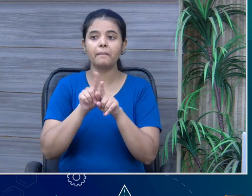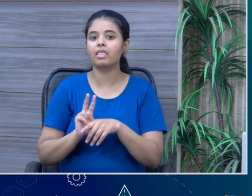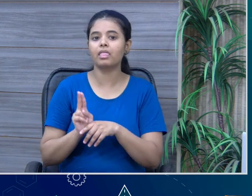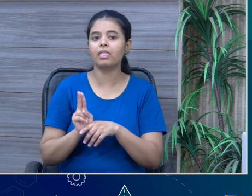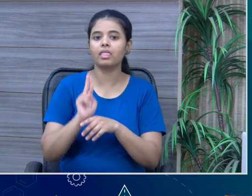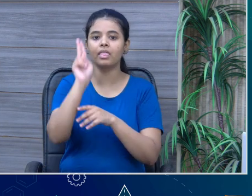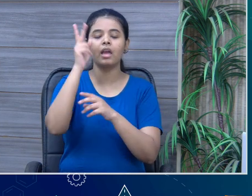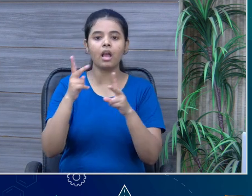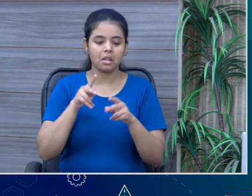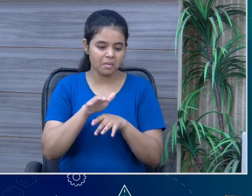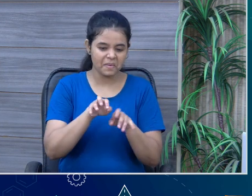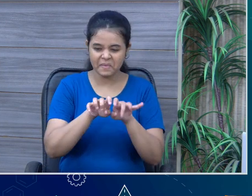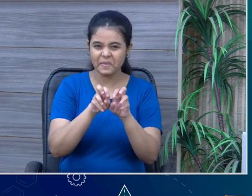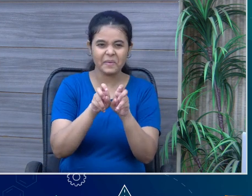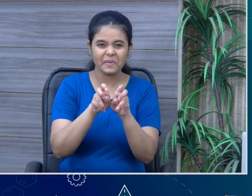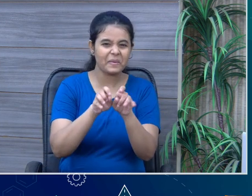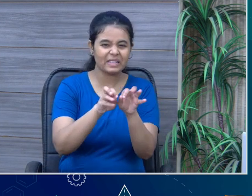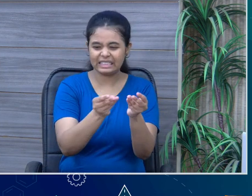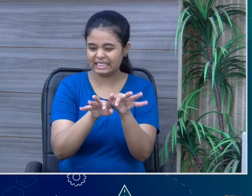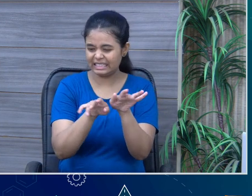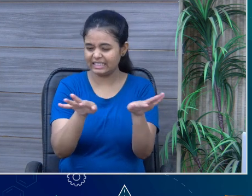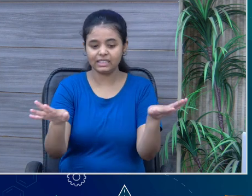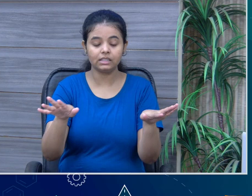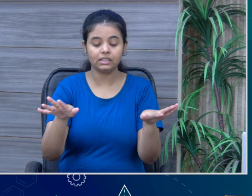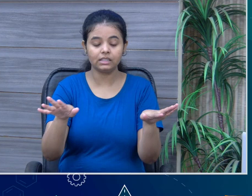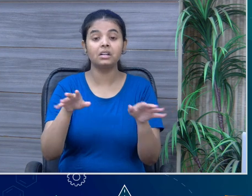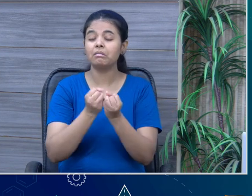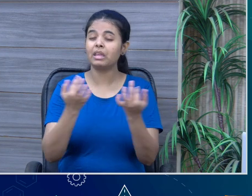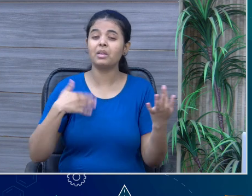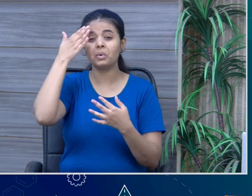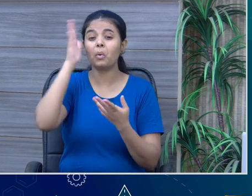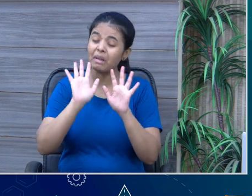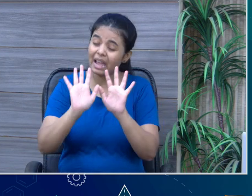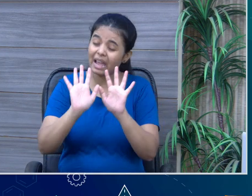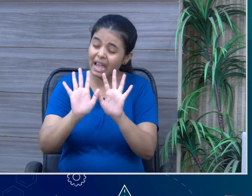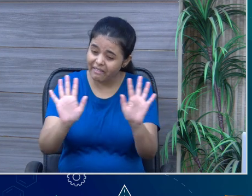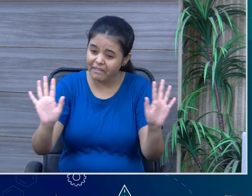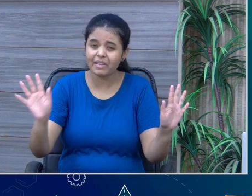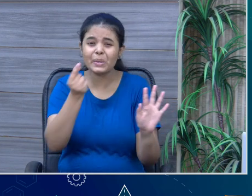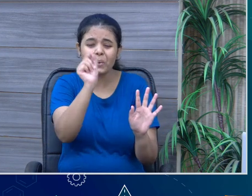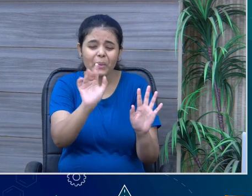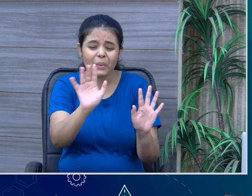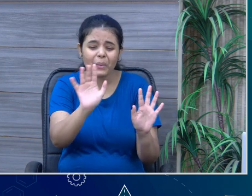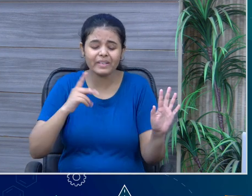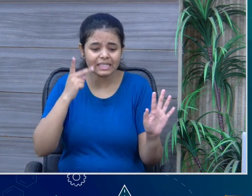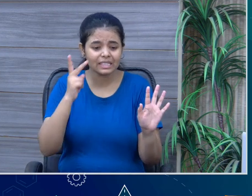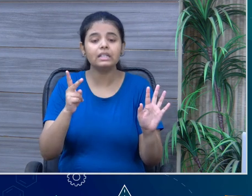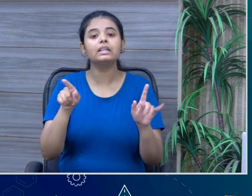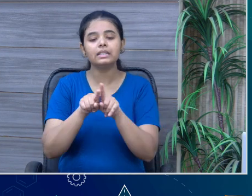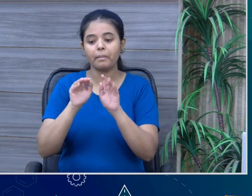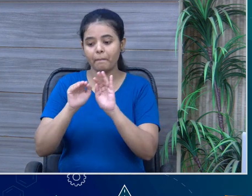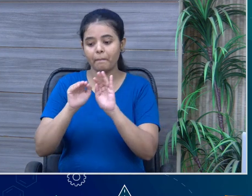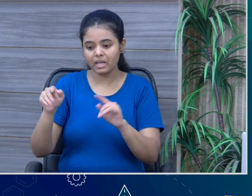are so many species around. But yes, definitely if they are interested in taking the shell home, So,